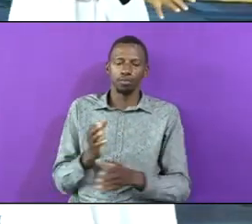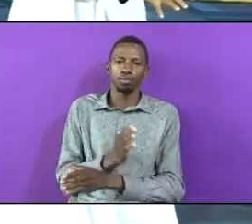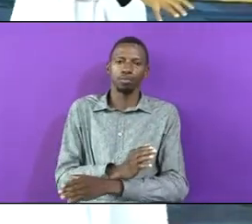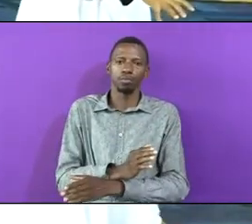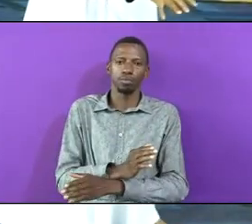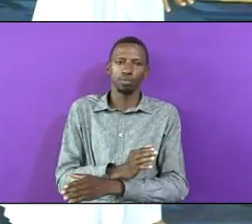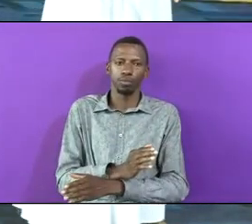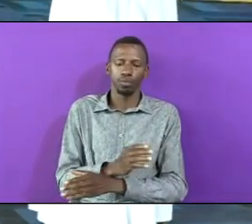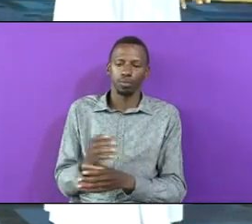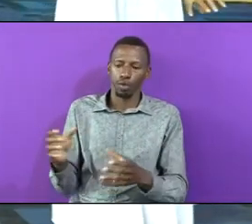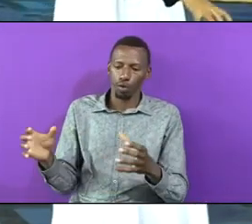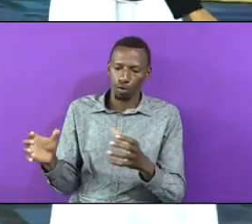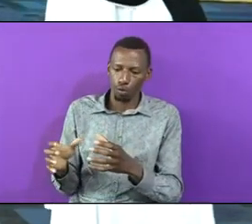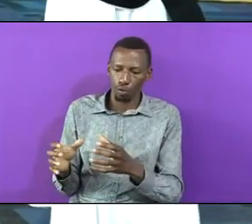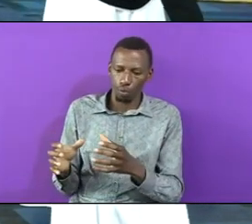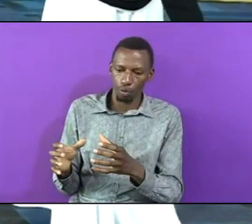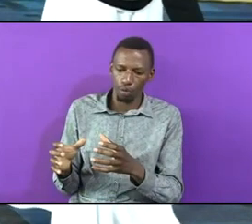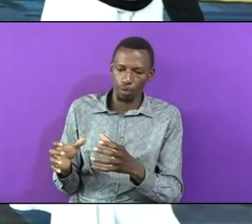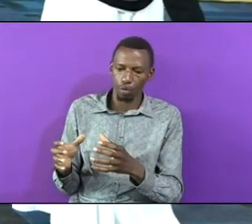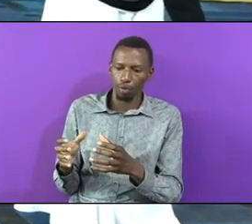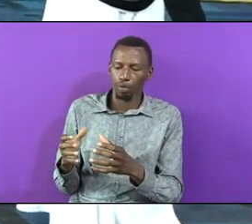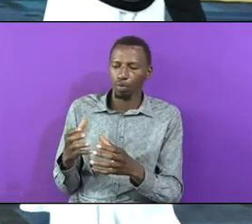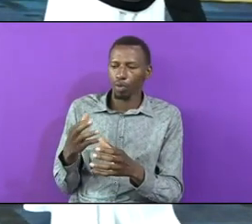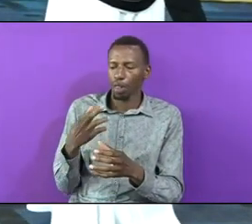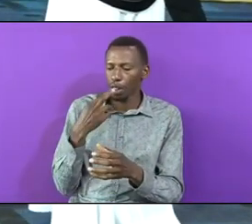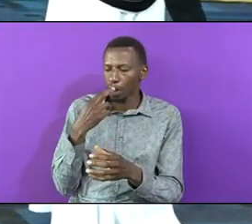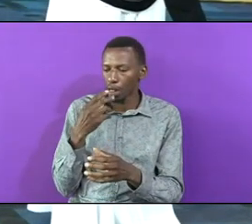And Kikundi Cha Sukuma Hapa